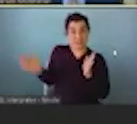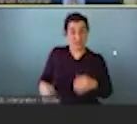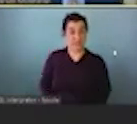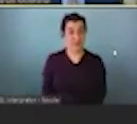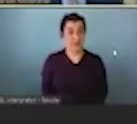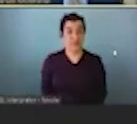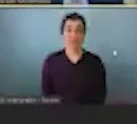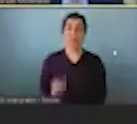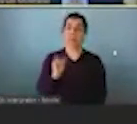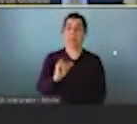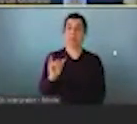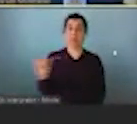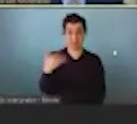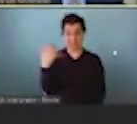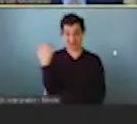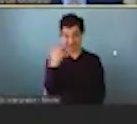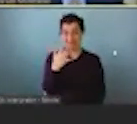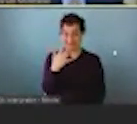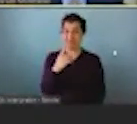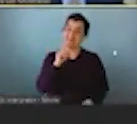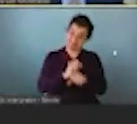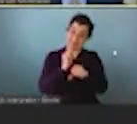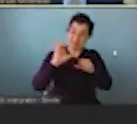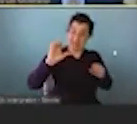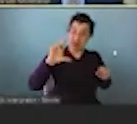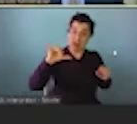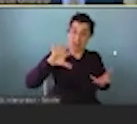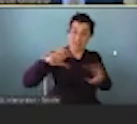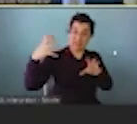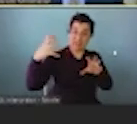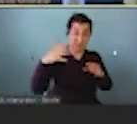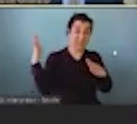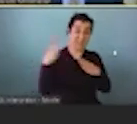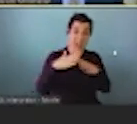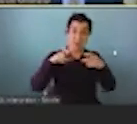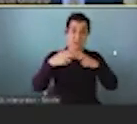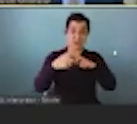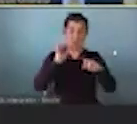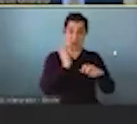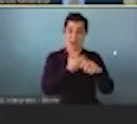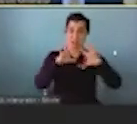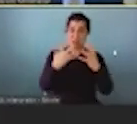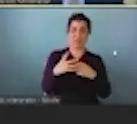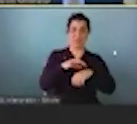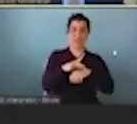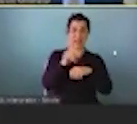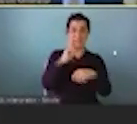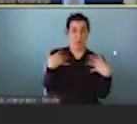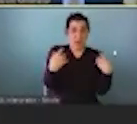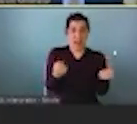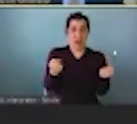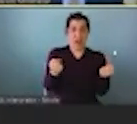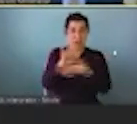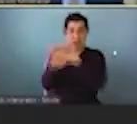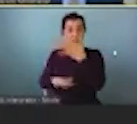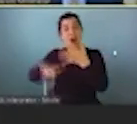that we actually are facing a food and nutrition crisis. This is the top issue on the planet for health and well-being. It exceeds any other cause of